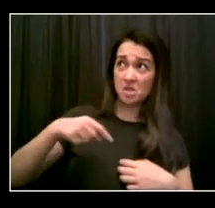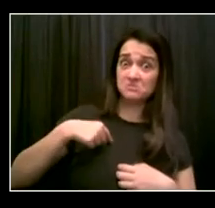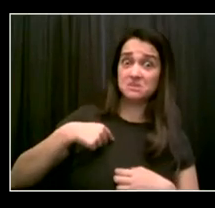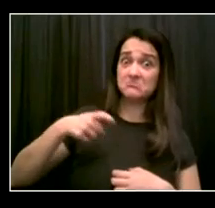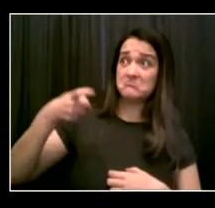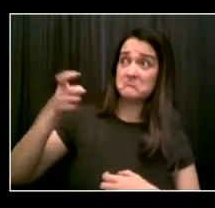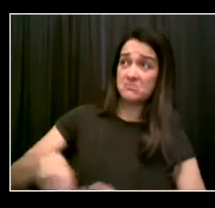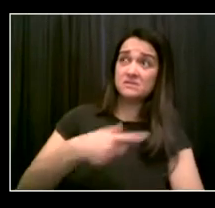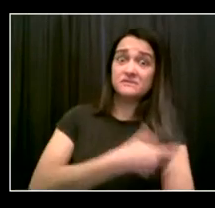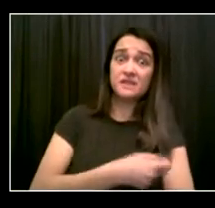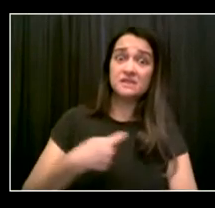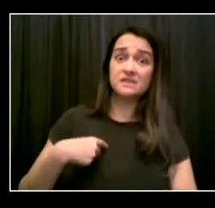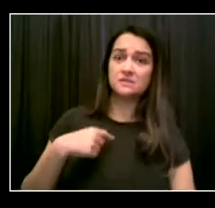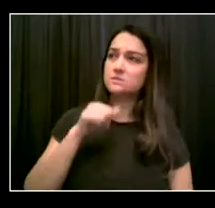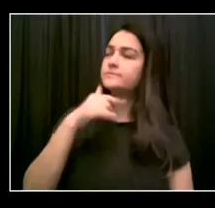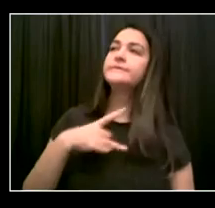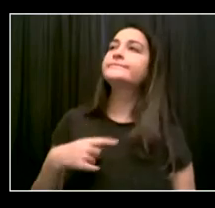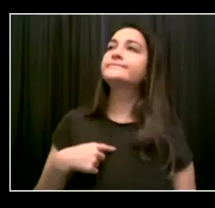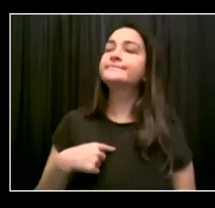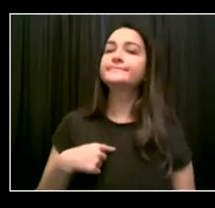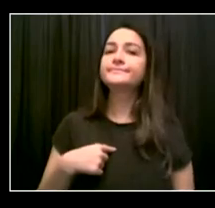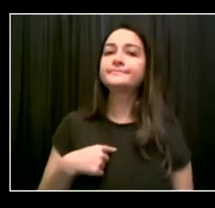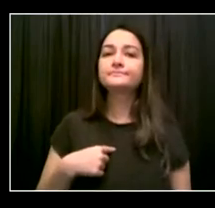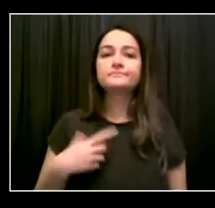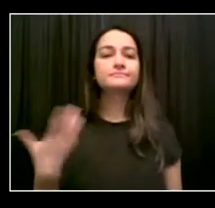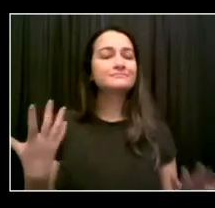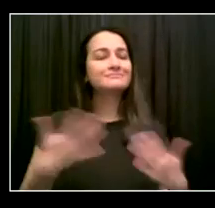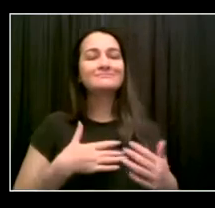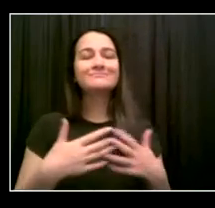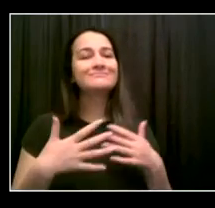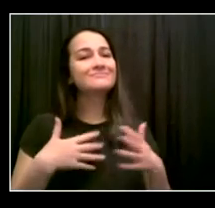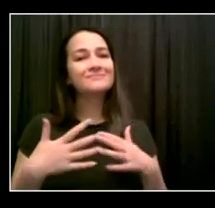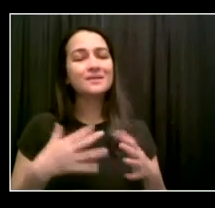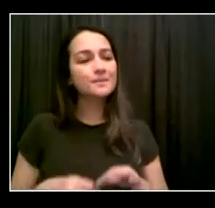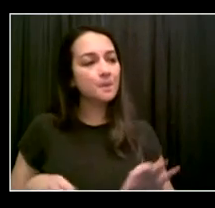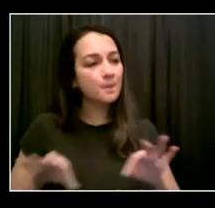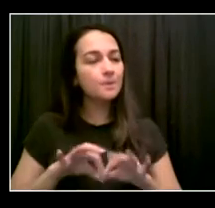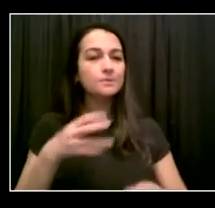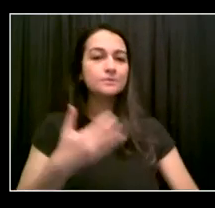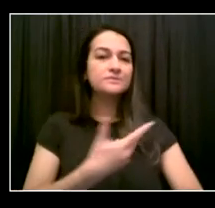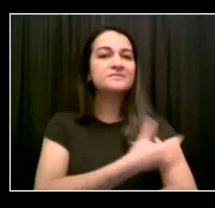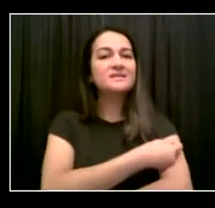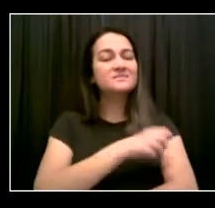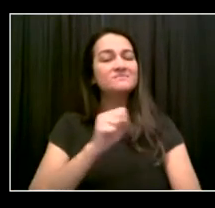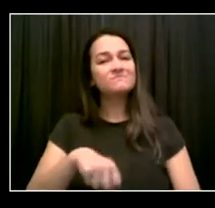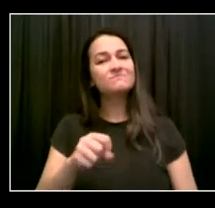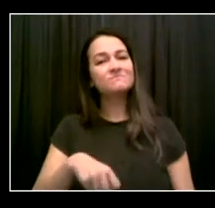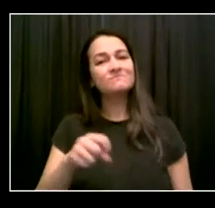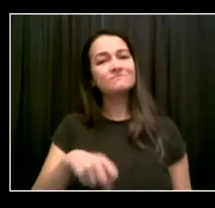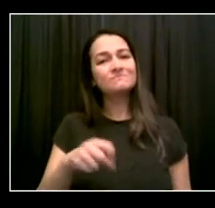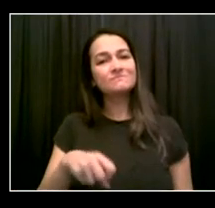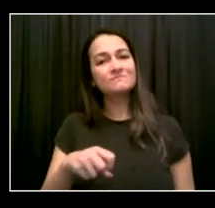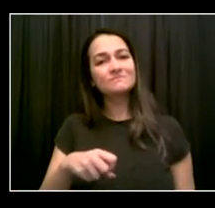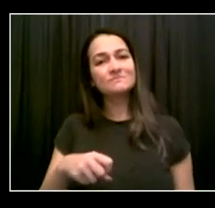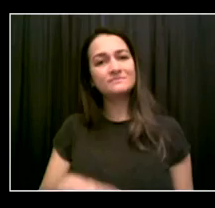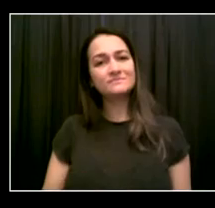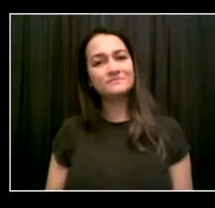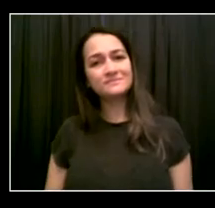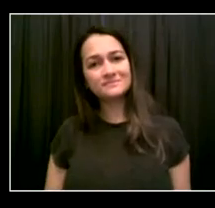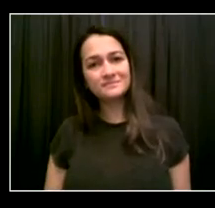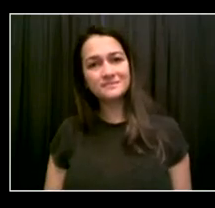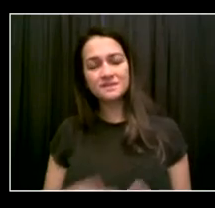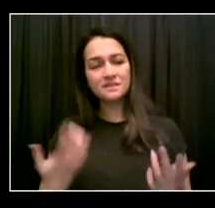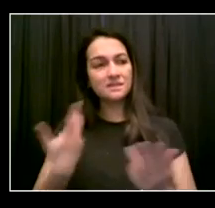communities. We're trying to keep our, our children, our families and friends safely. And to do